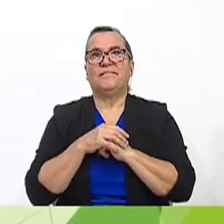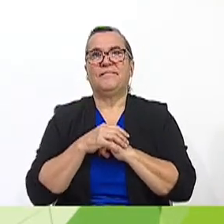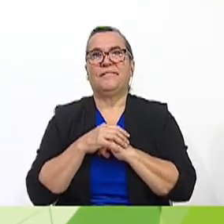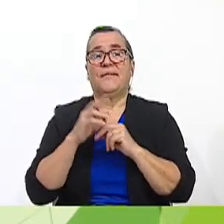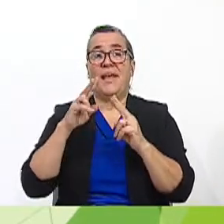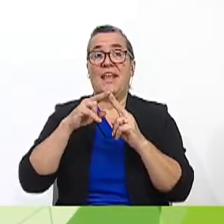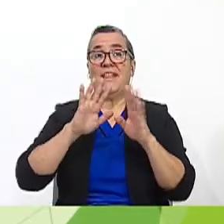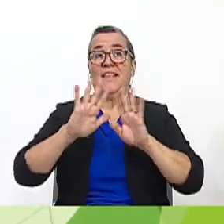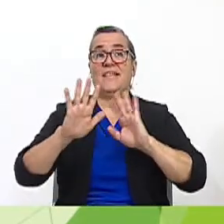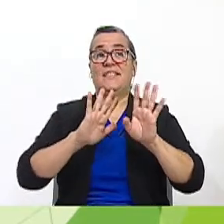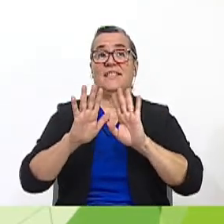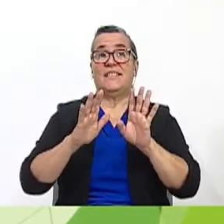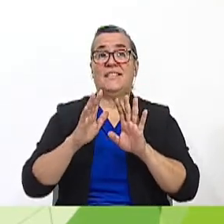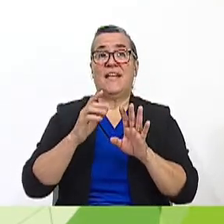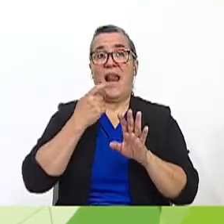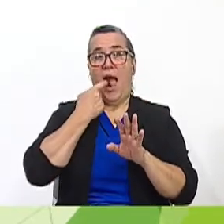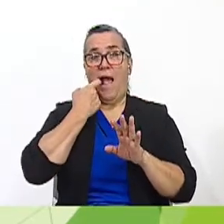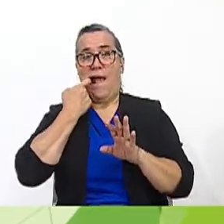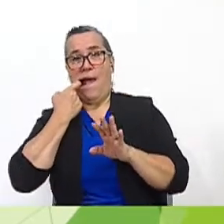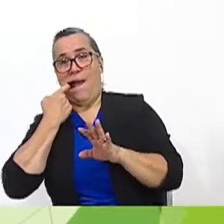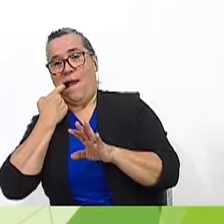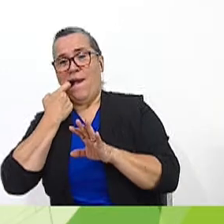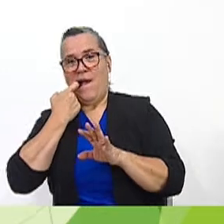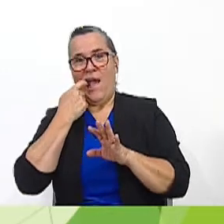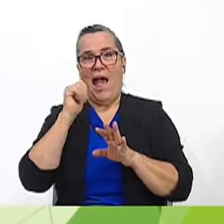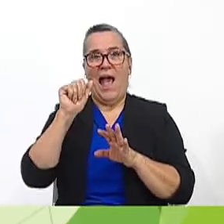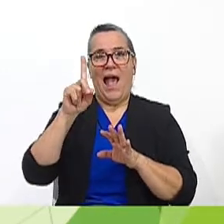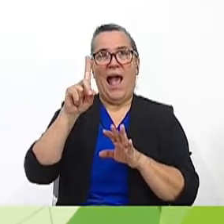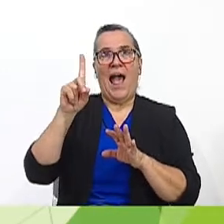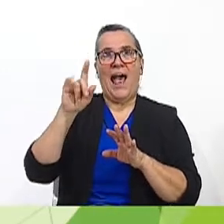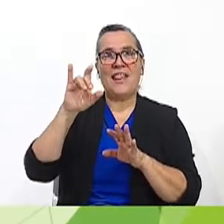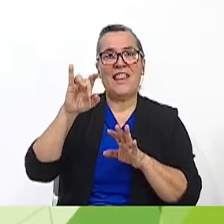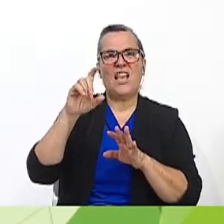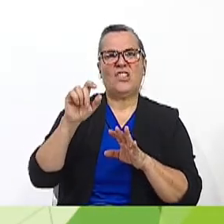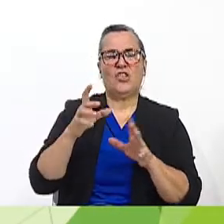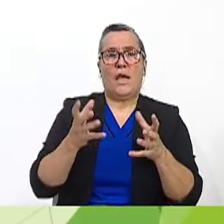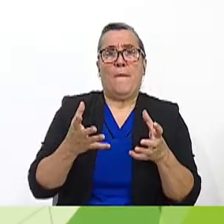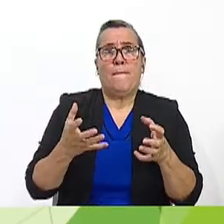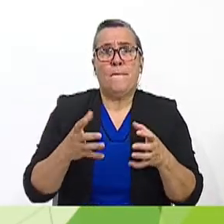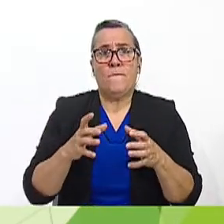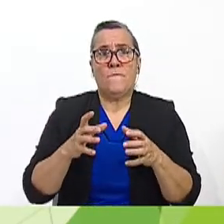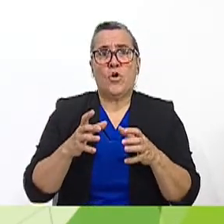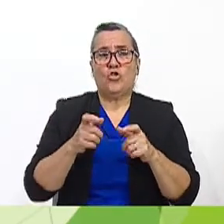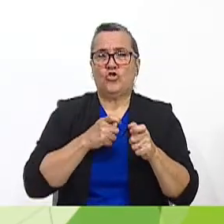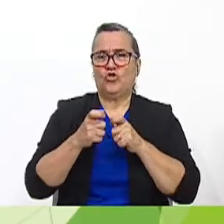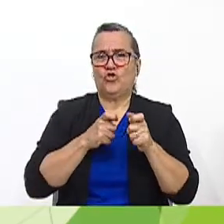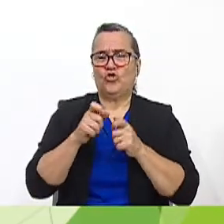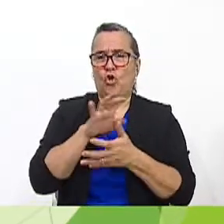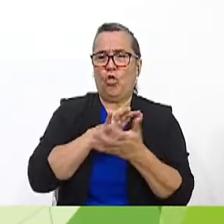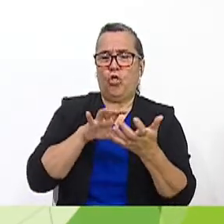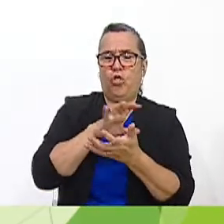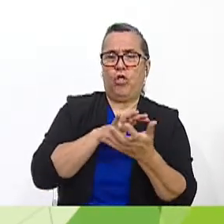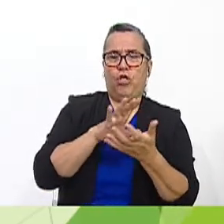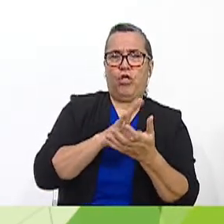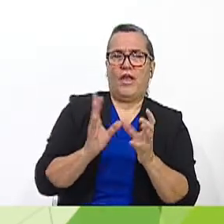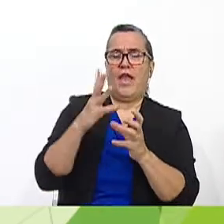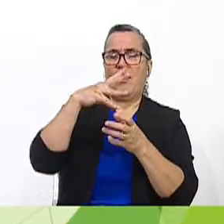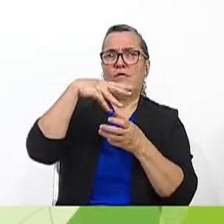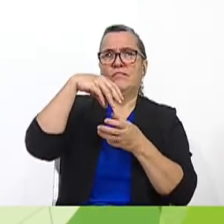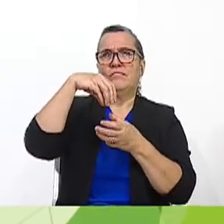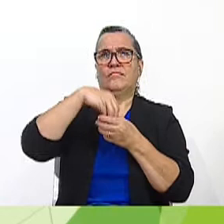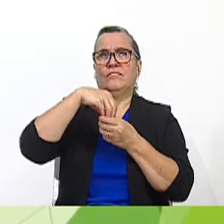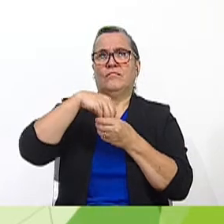Then we have digital addiction. It is an impulse control disorder that involves the obsessive use